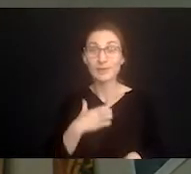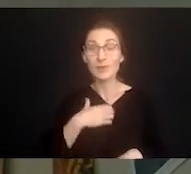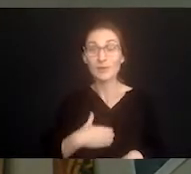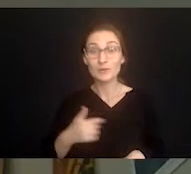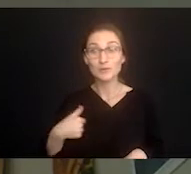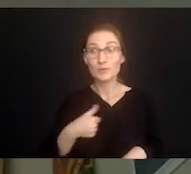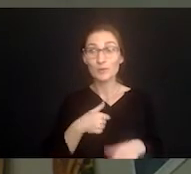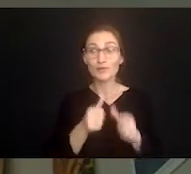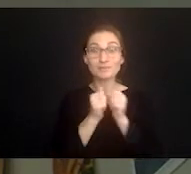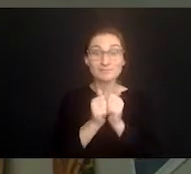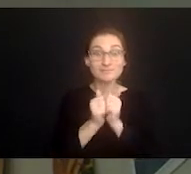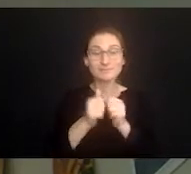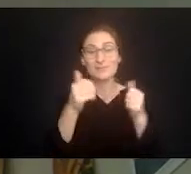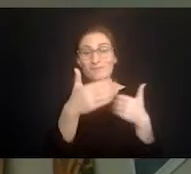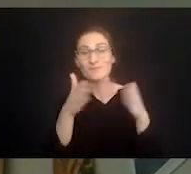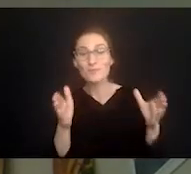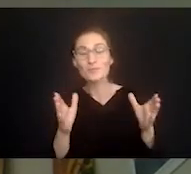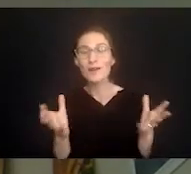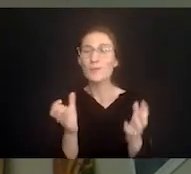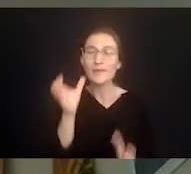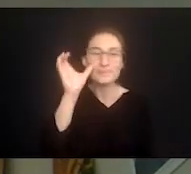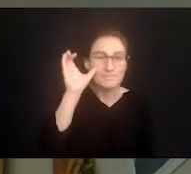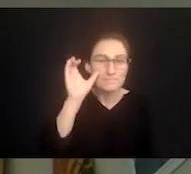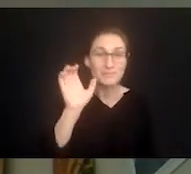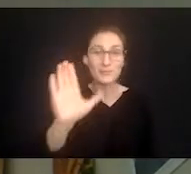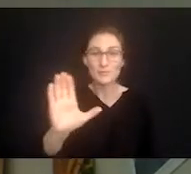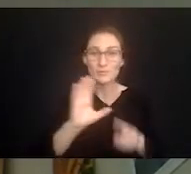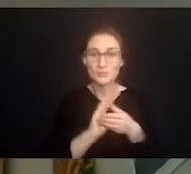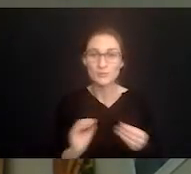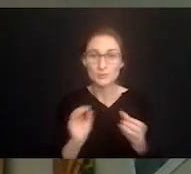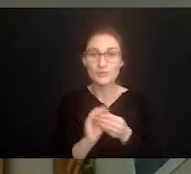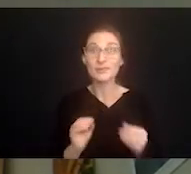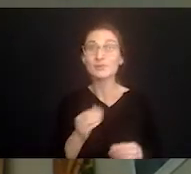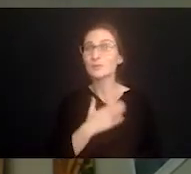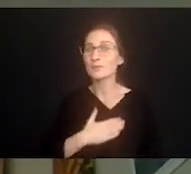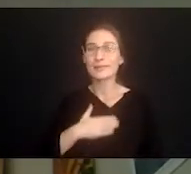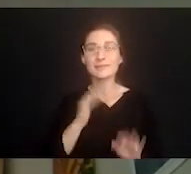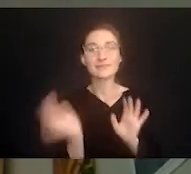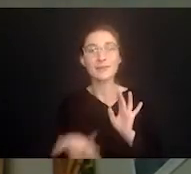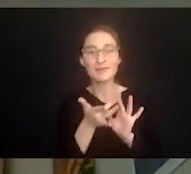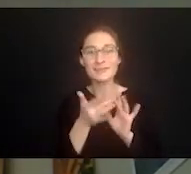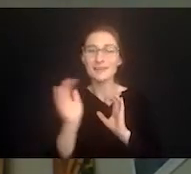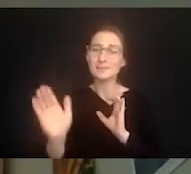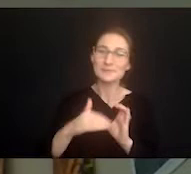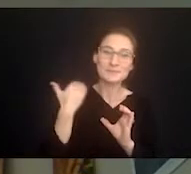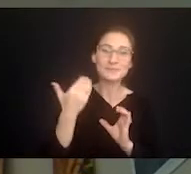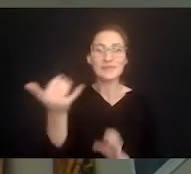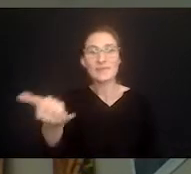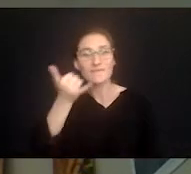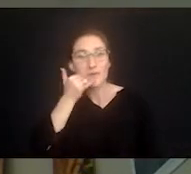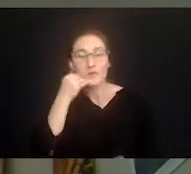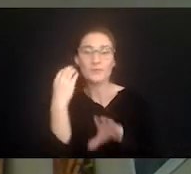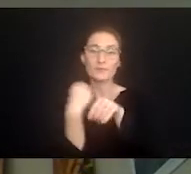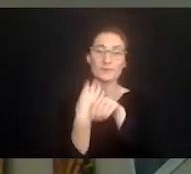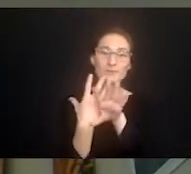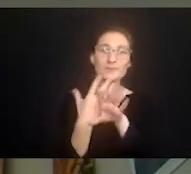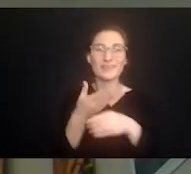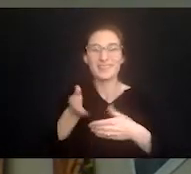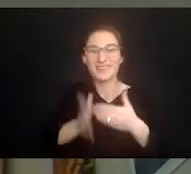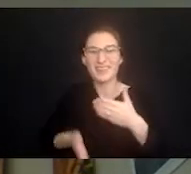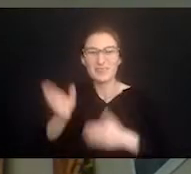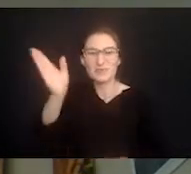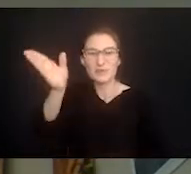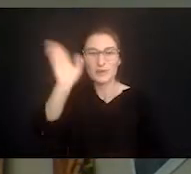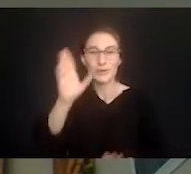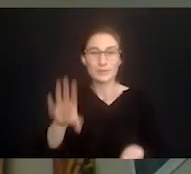Excuse me. I wish we were in a room together because I'd love to hear your stories of times when you've been like that. So please contact me by email or phone which you'll